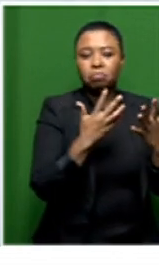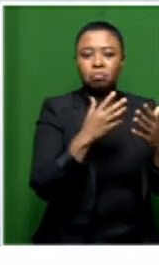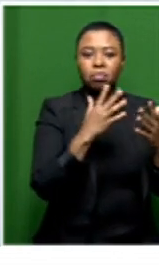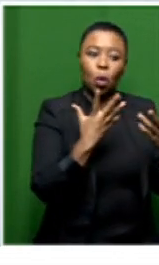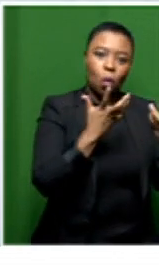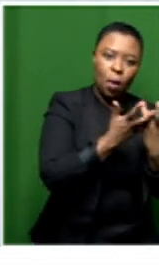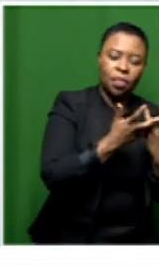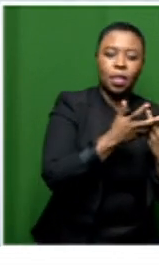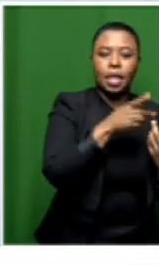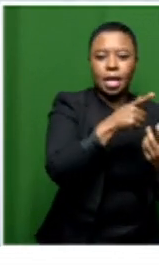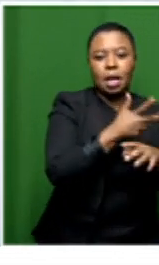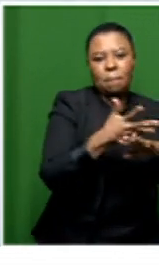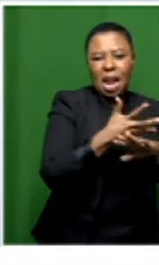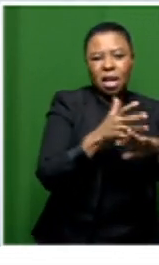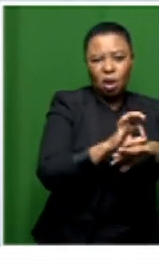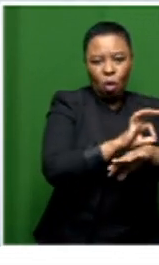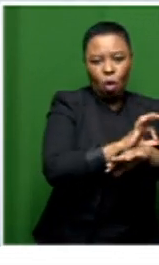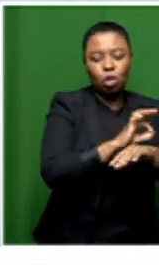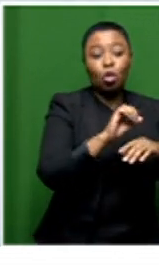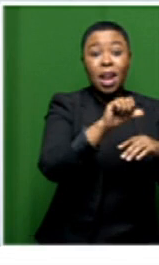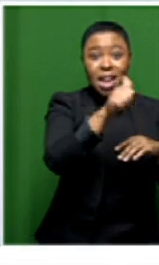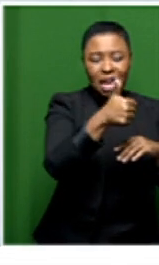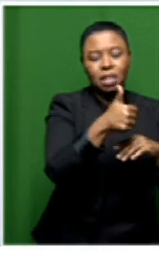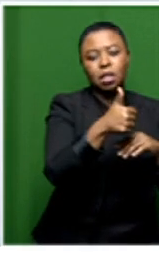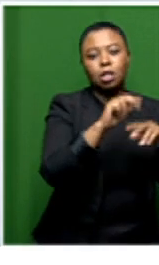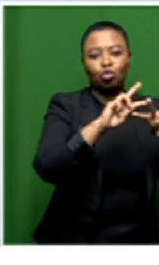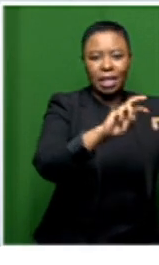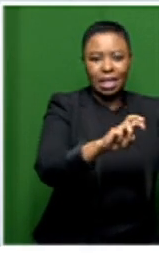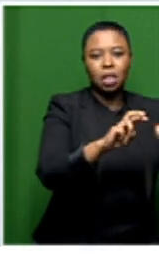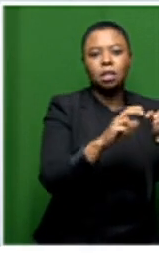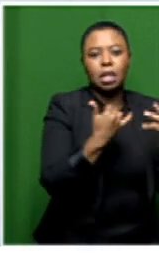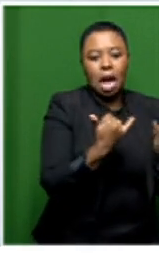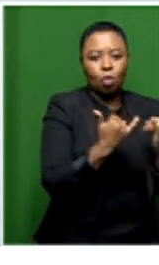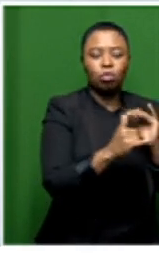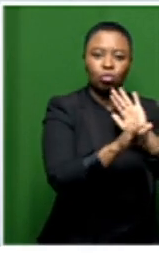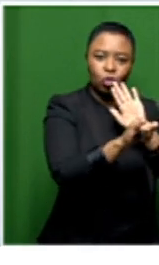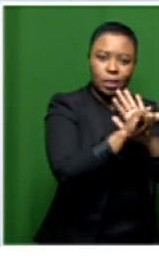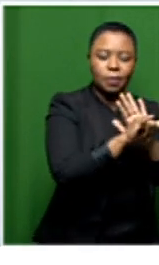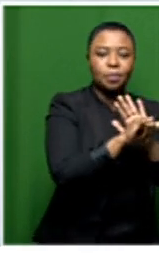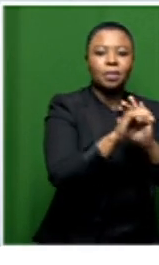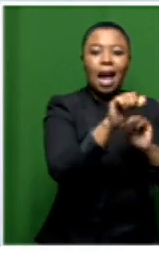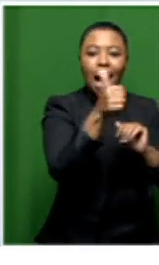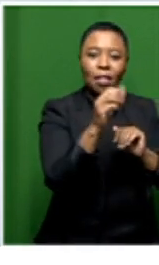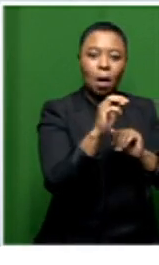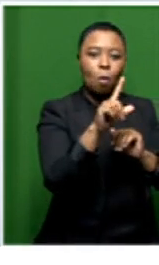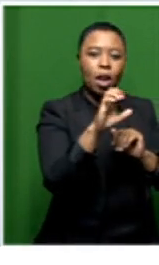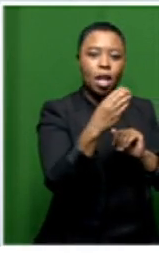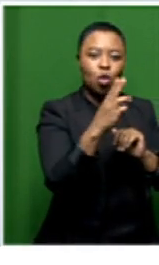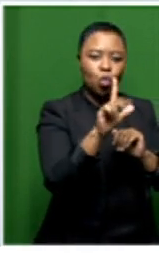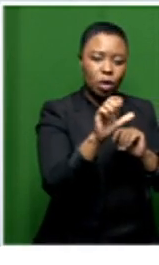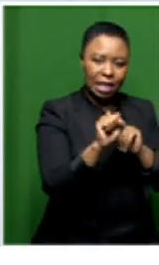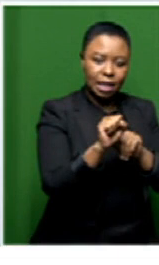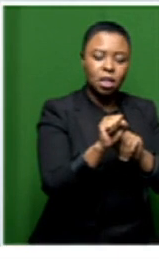too uh so that is the next step we're trying to identify other molecules that might also